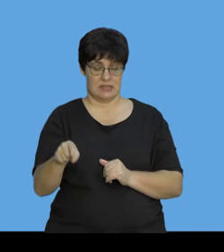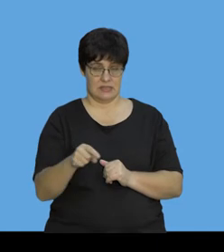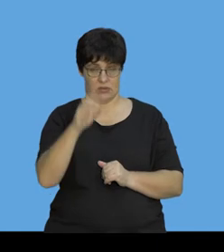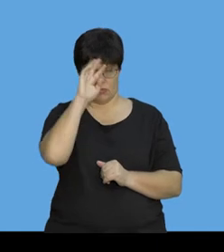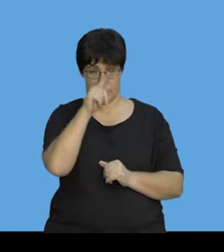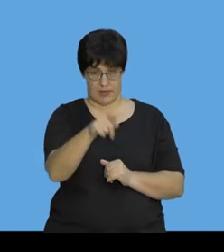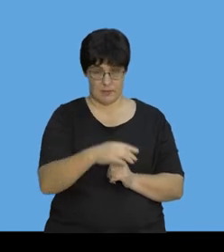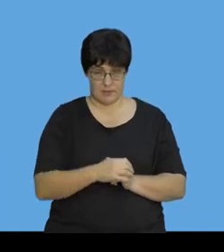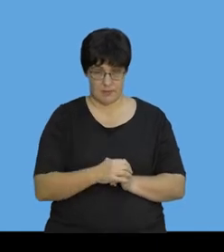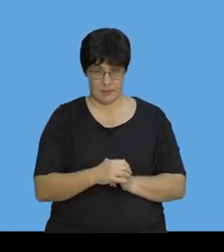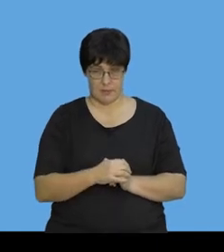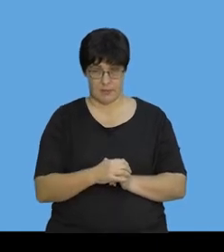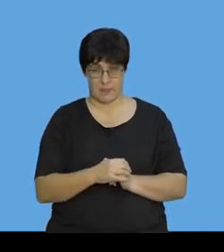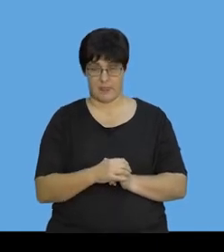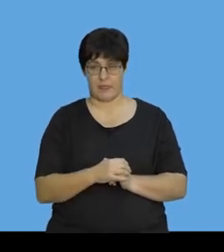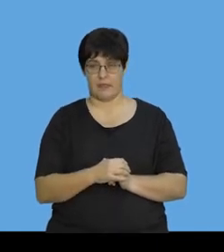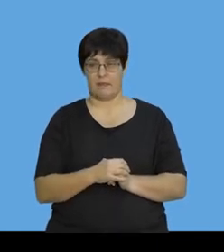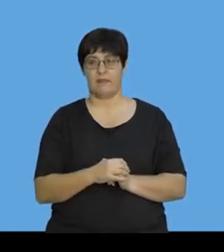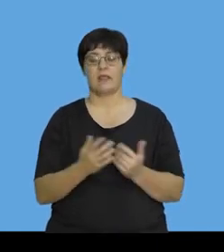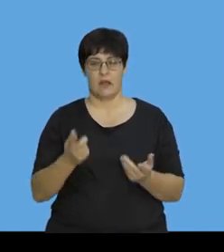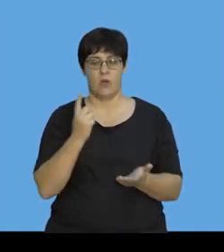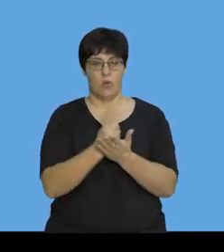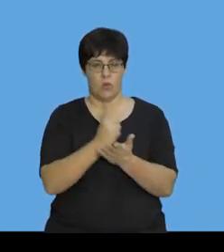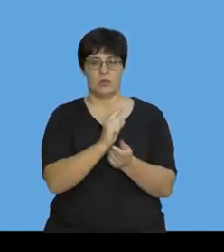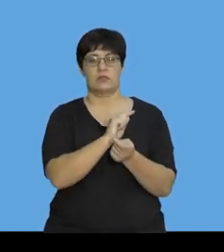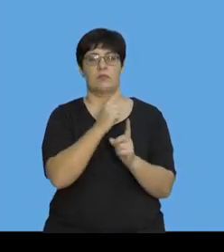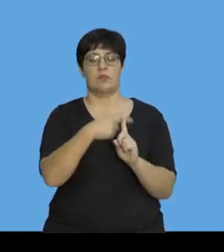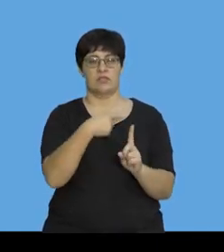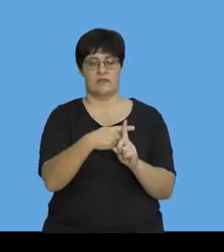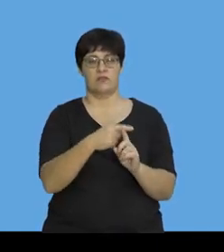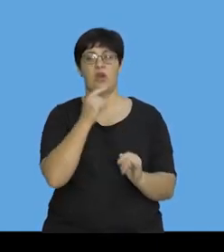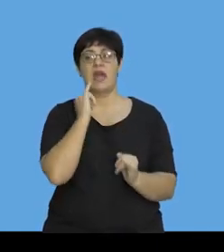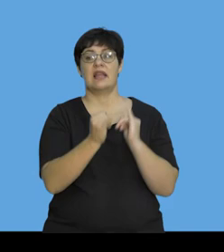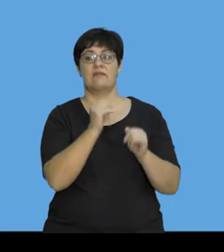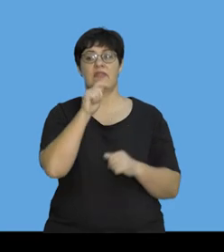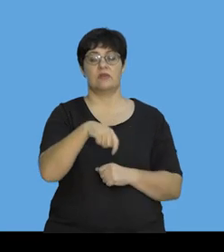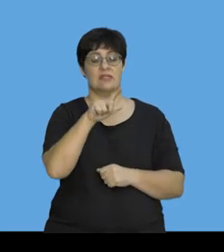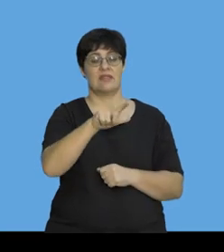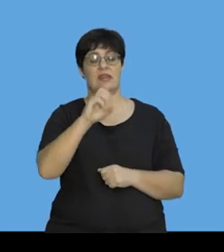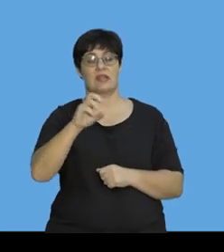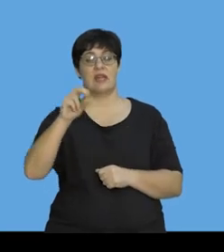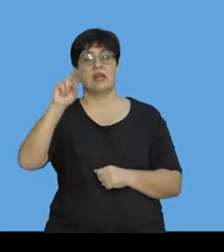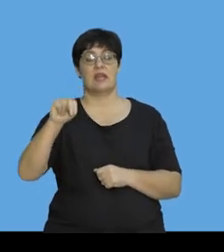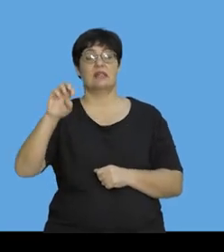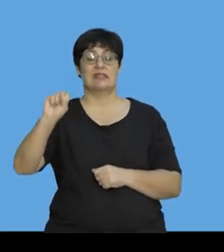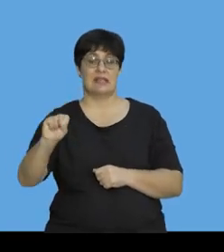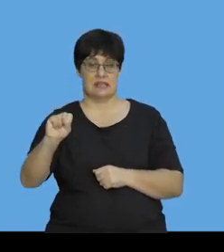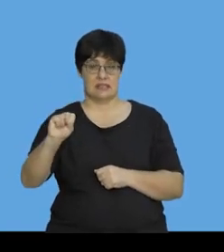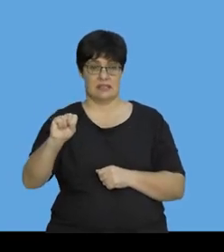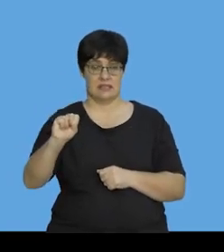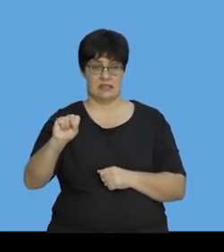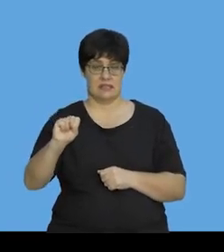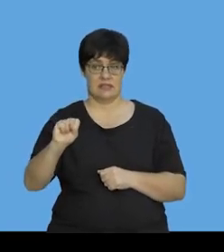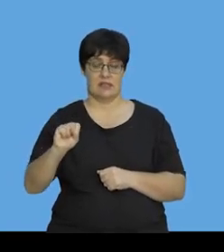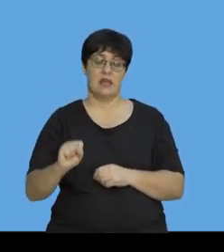But remember, we always make it into a positive. So, it's 11,700 Newton